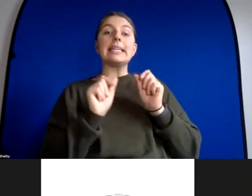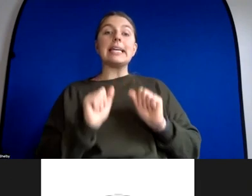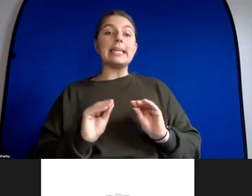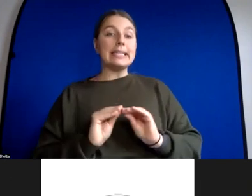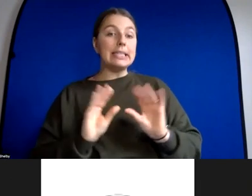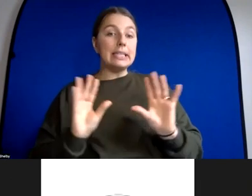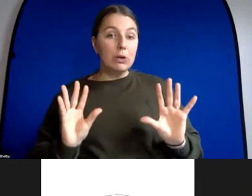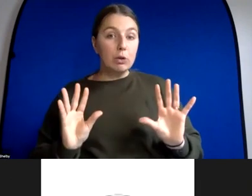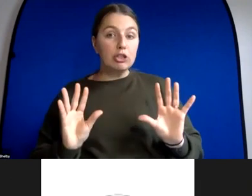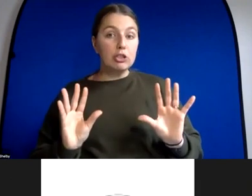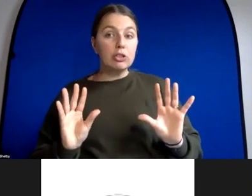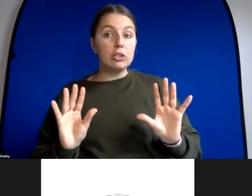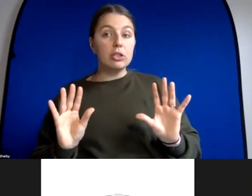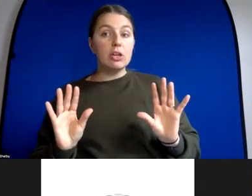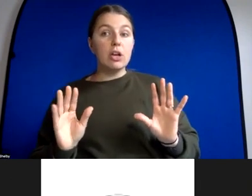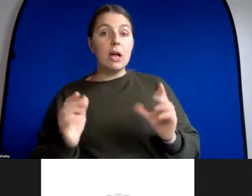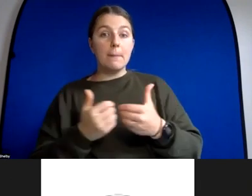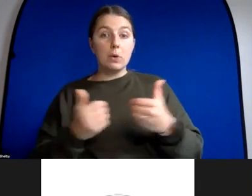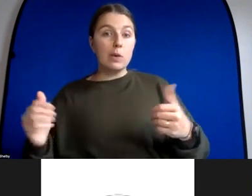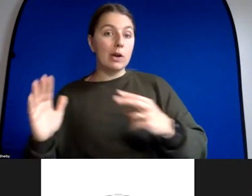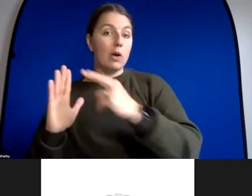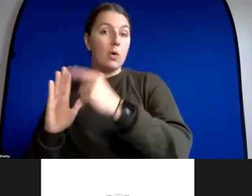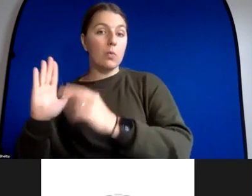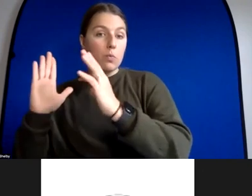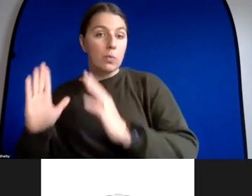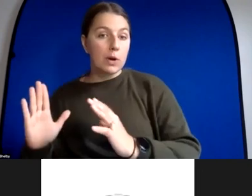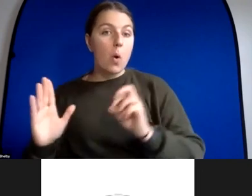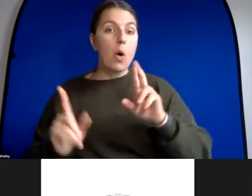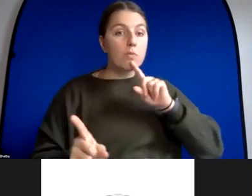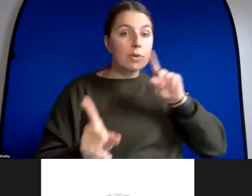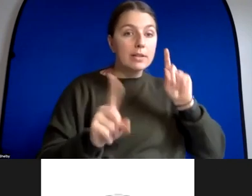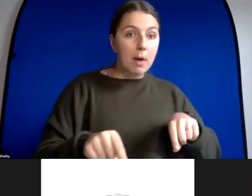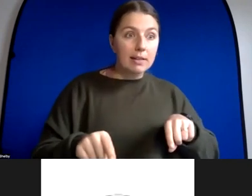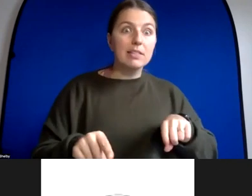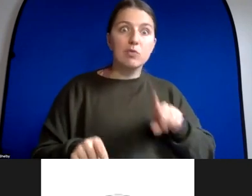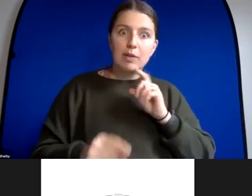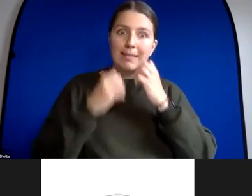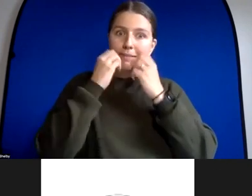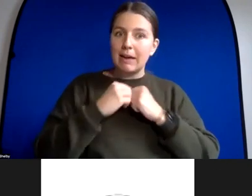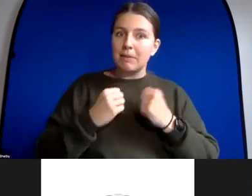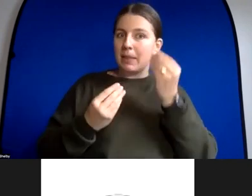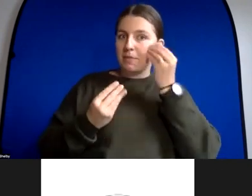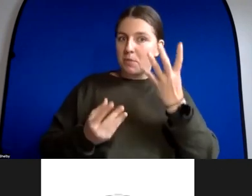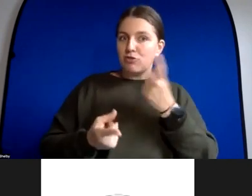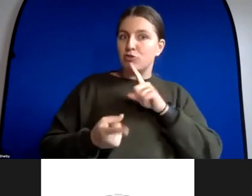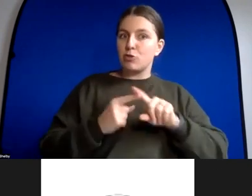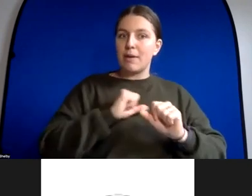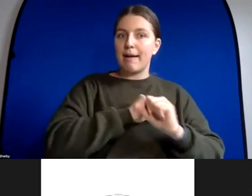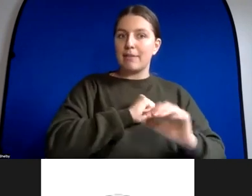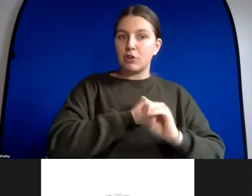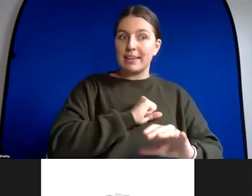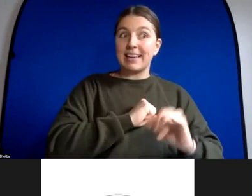that is valuable to an advertiser because it's a person who could actually go out and buy something